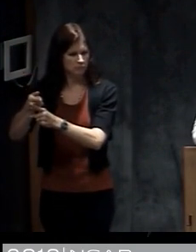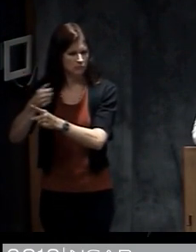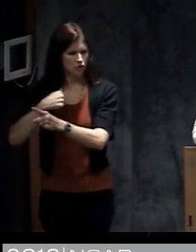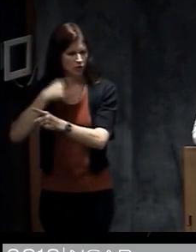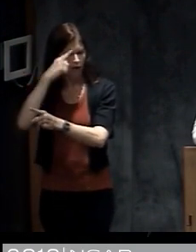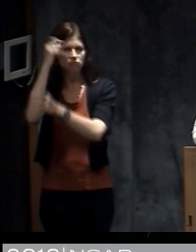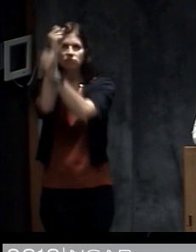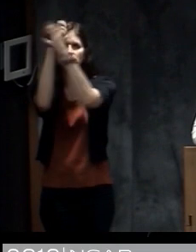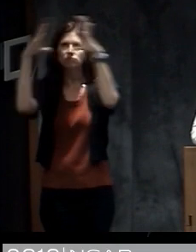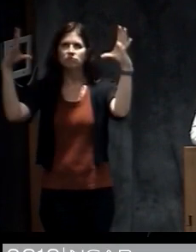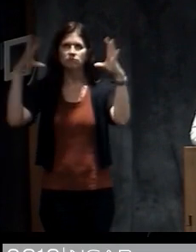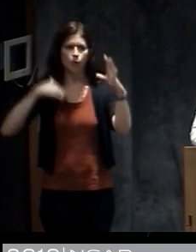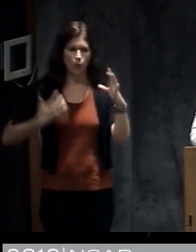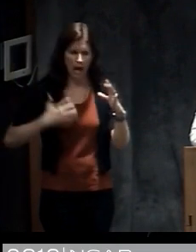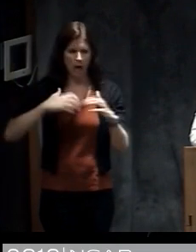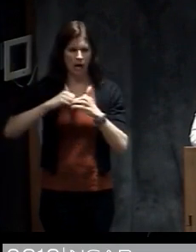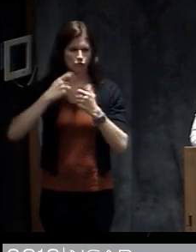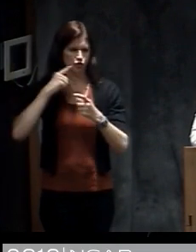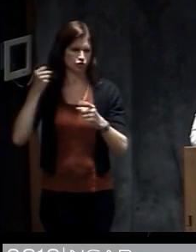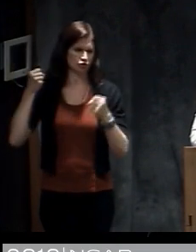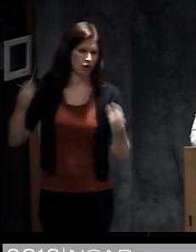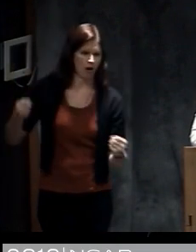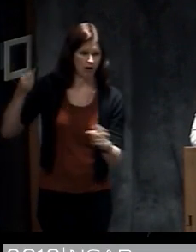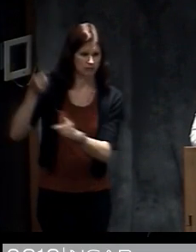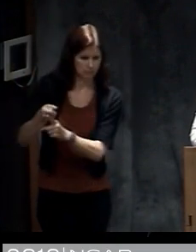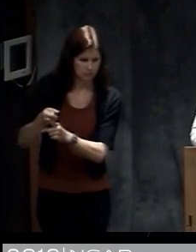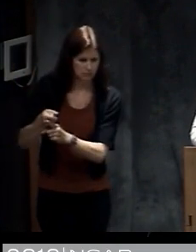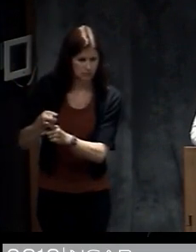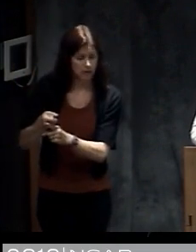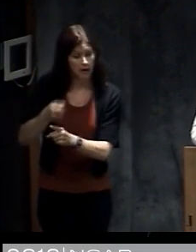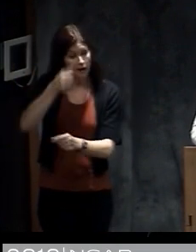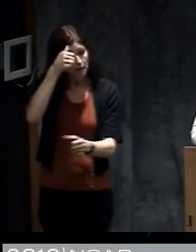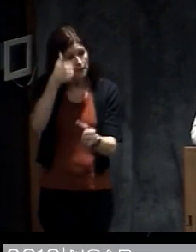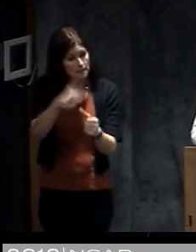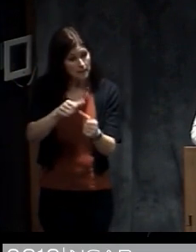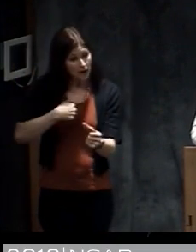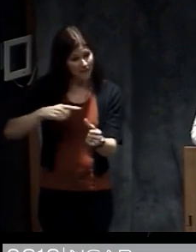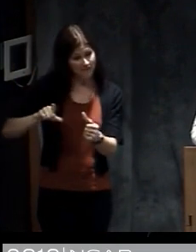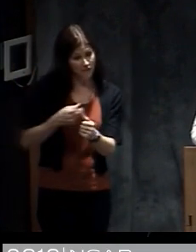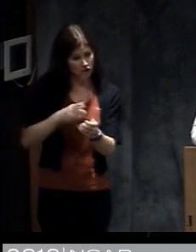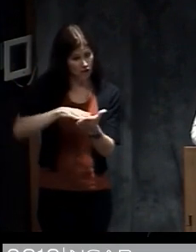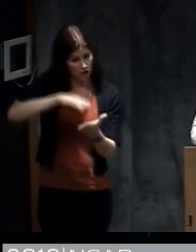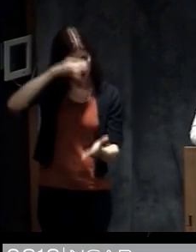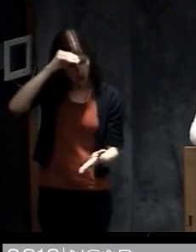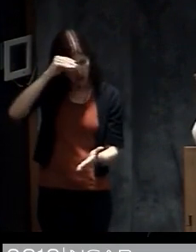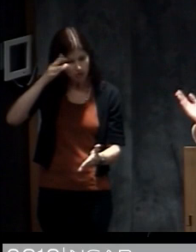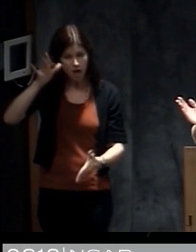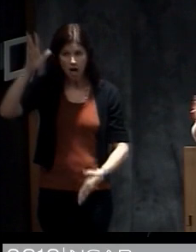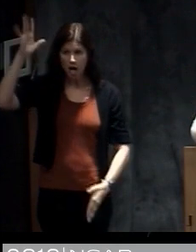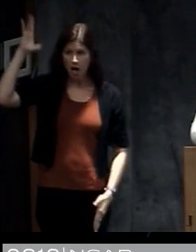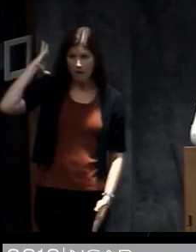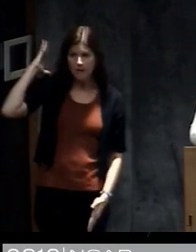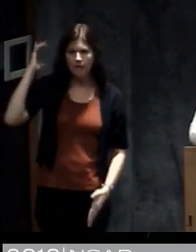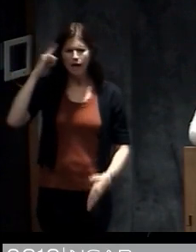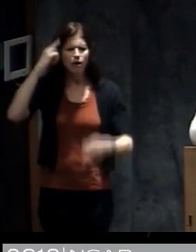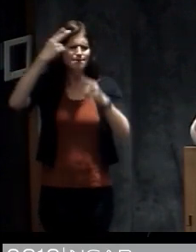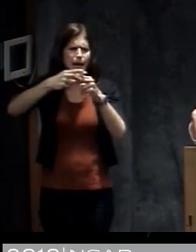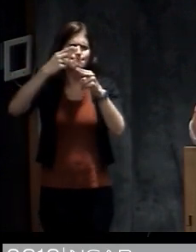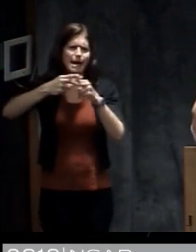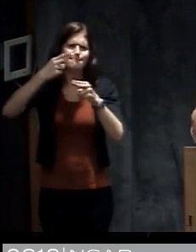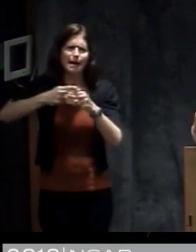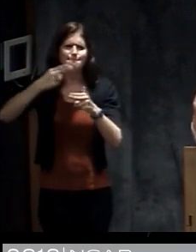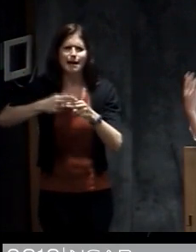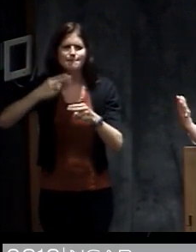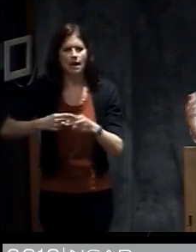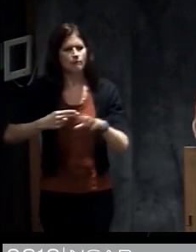these hurricanes were at landfall. I remember when I first started learning about hurricanes and going to hurricane research talks people were always talking about different names of hurricanes and